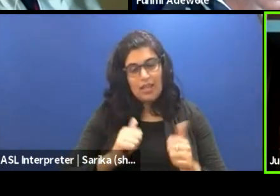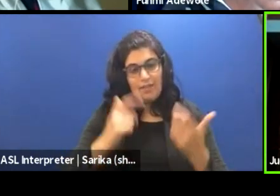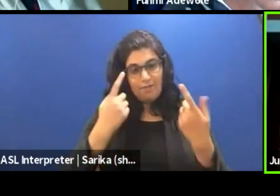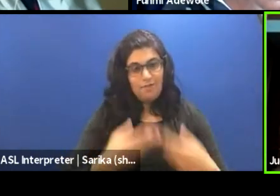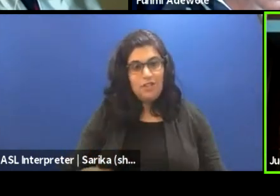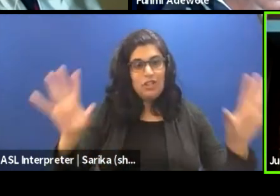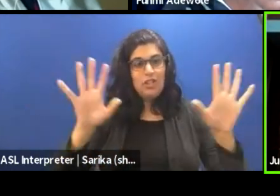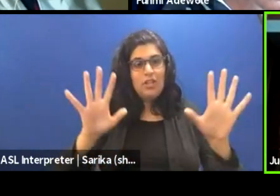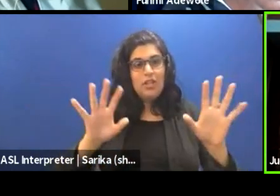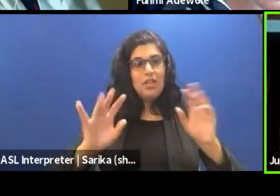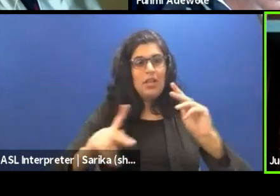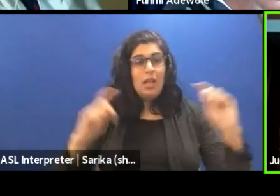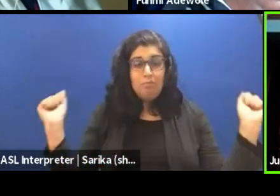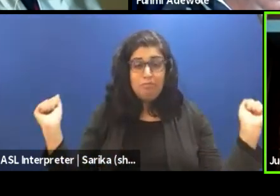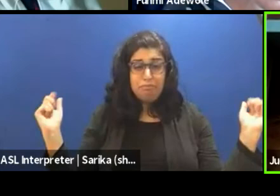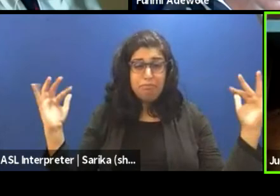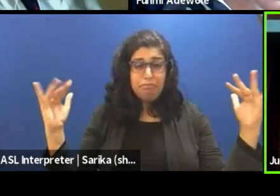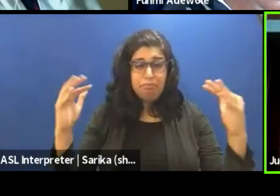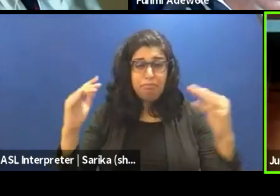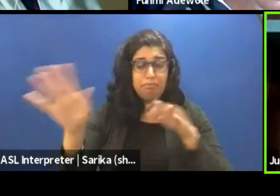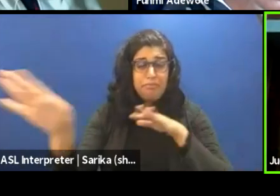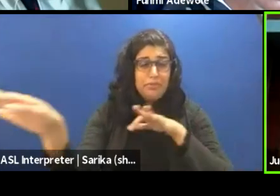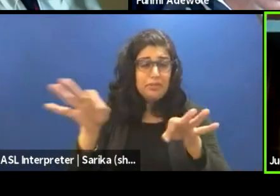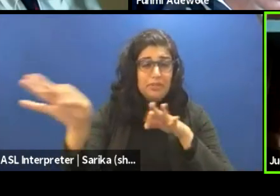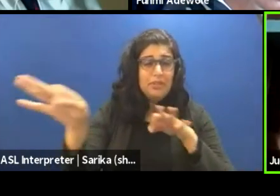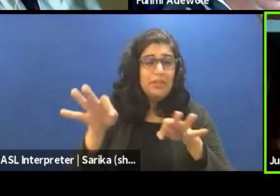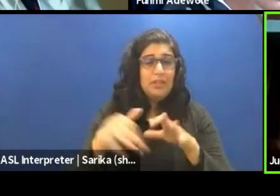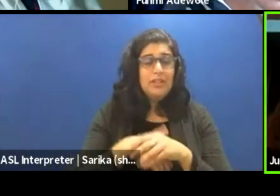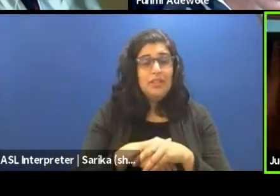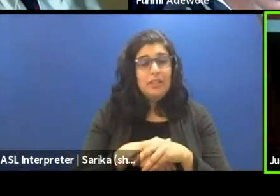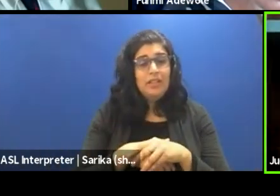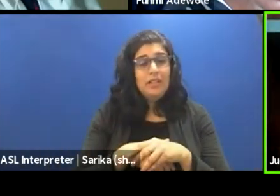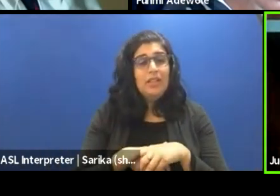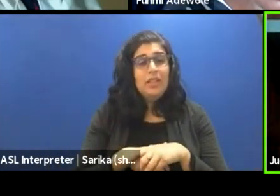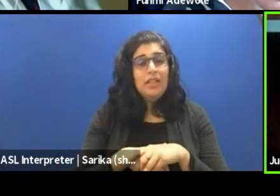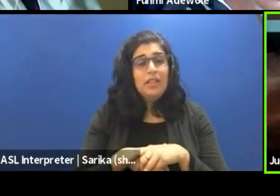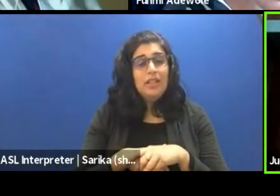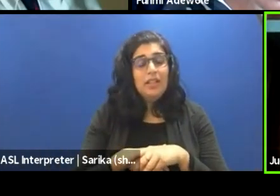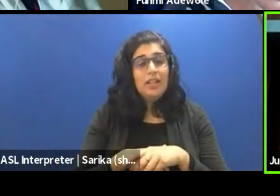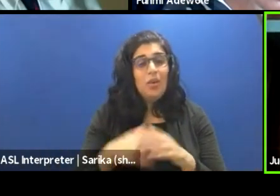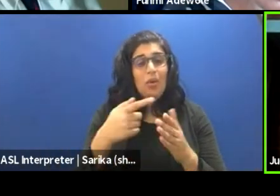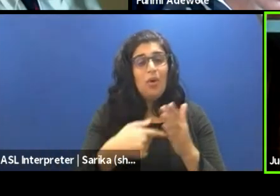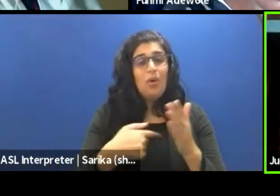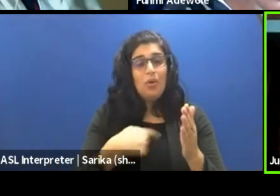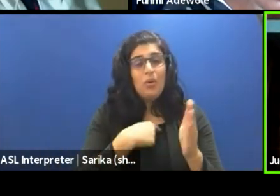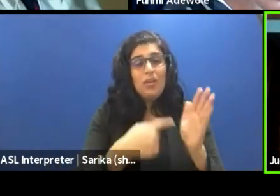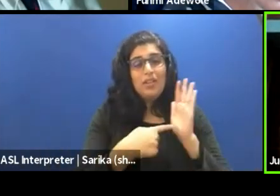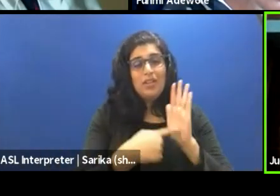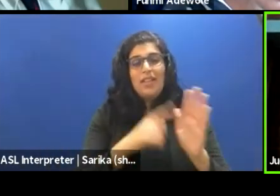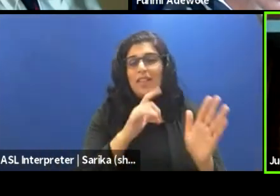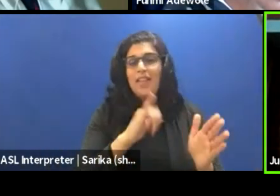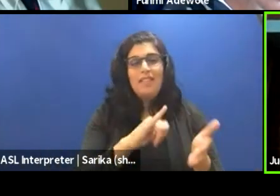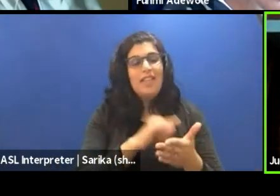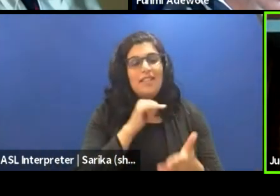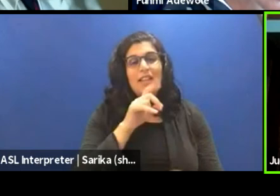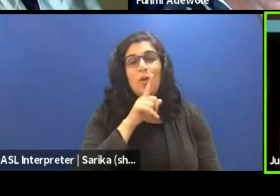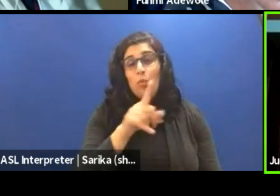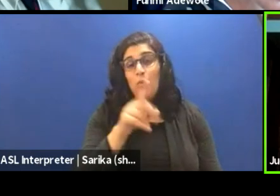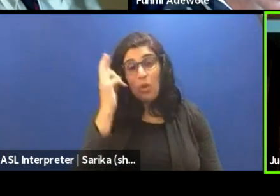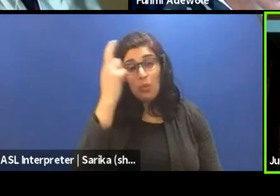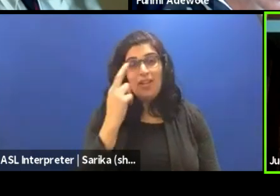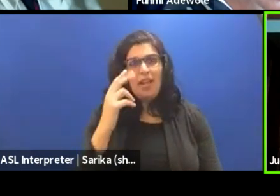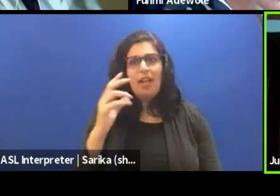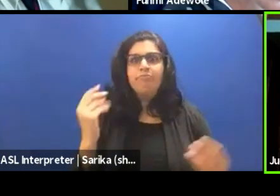people were crowding to us and trying to explain to us. They were like, ah, irony, that thing we showed is not, that's not the real reason. And immediately